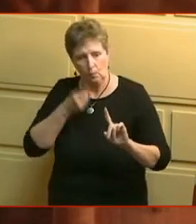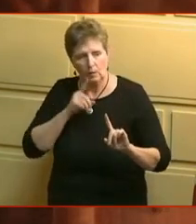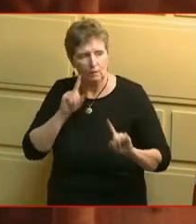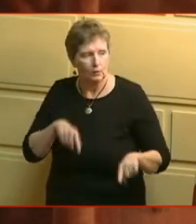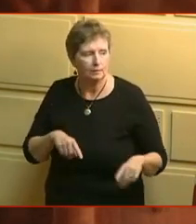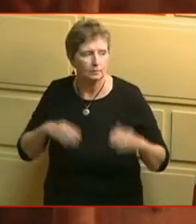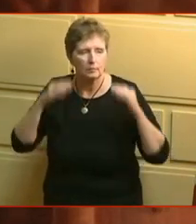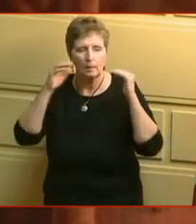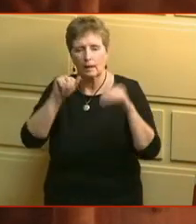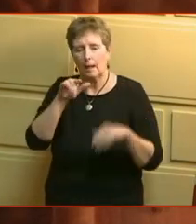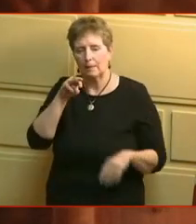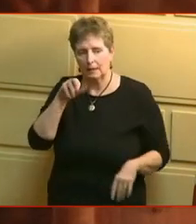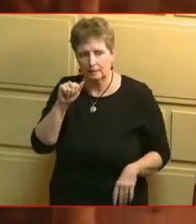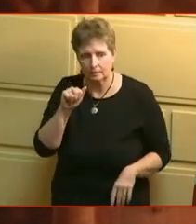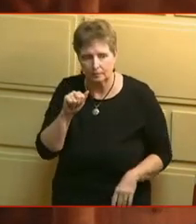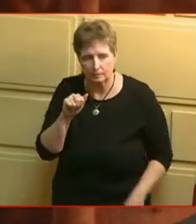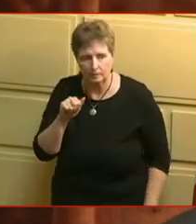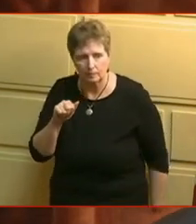Representative Almeida.